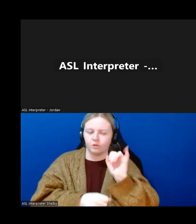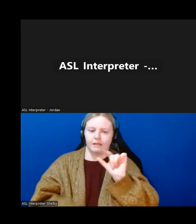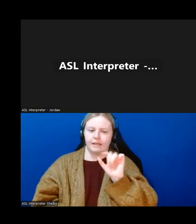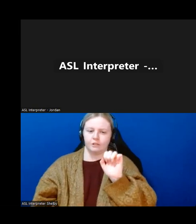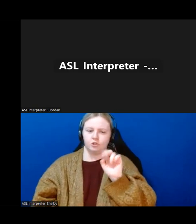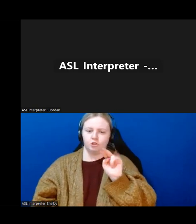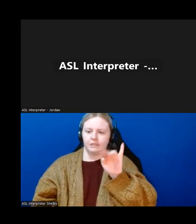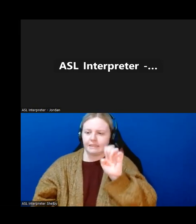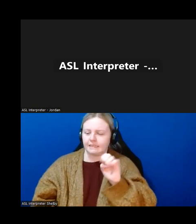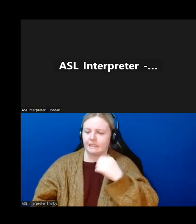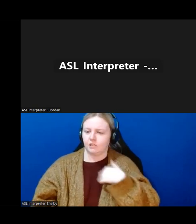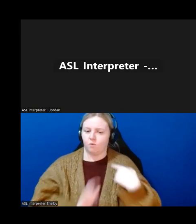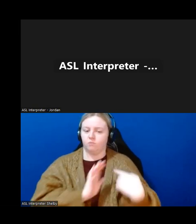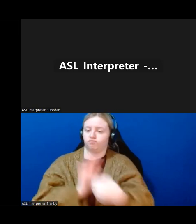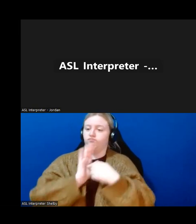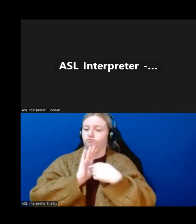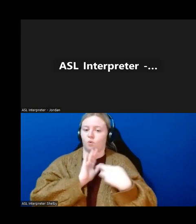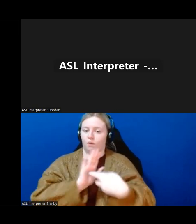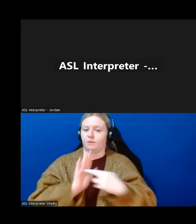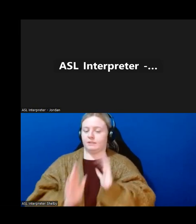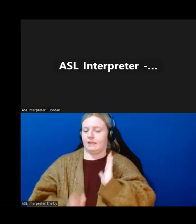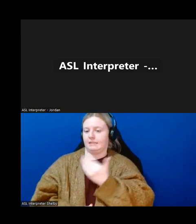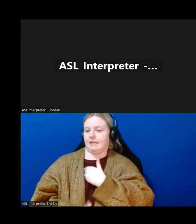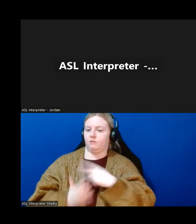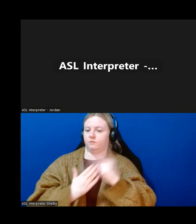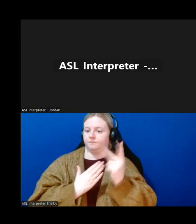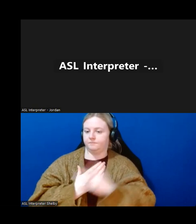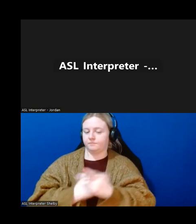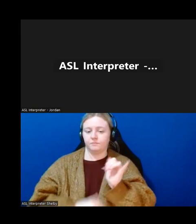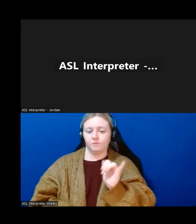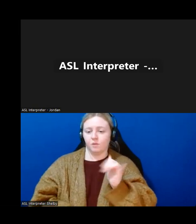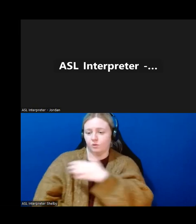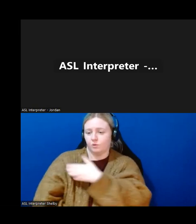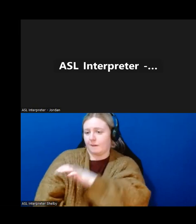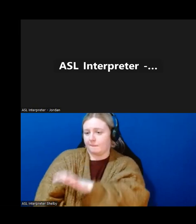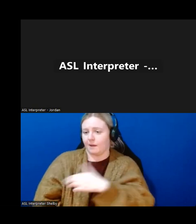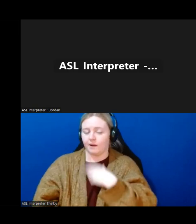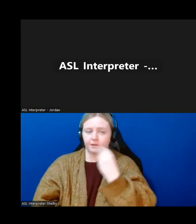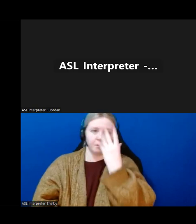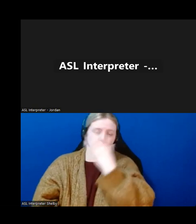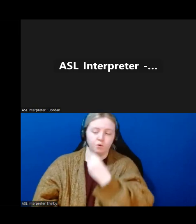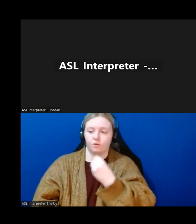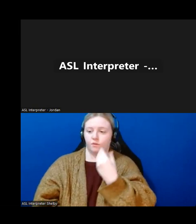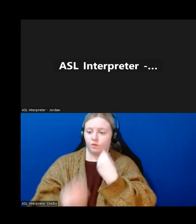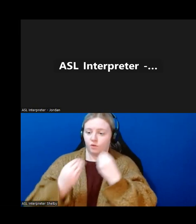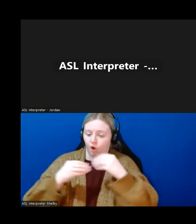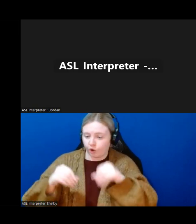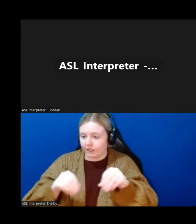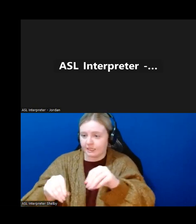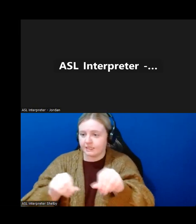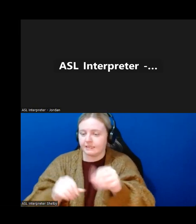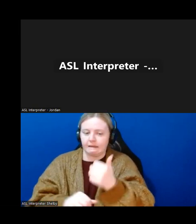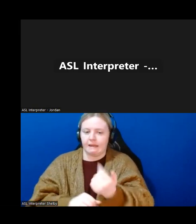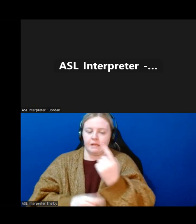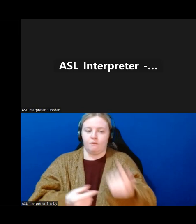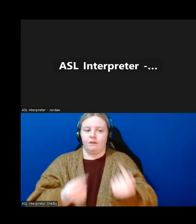representing ourselves. We have a beautiful garden at Empower that's fully accessible to all people with disabilities to come grow